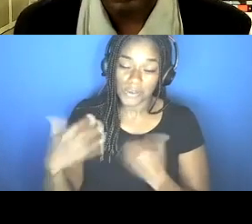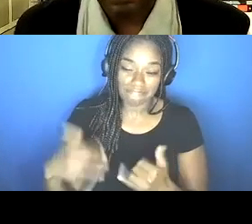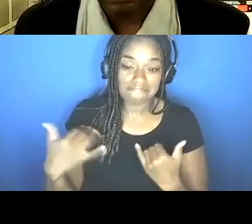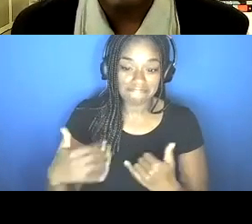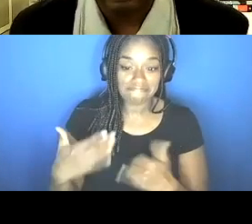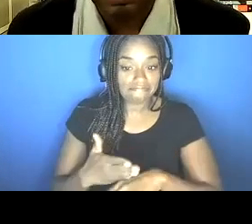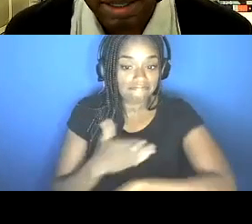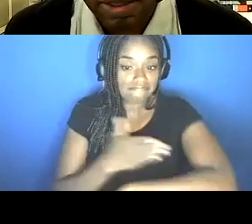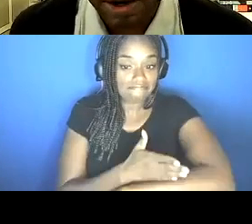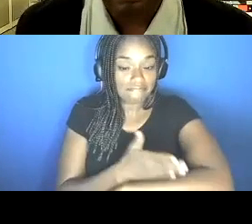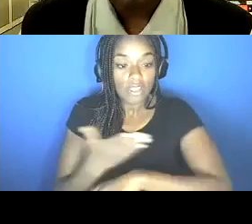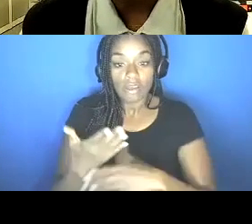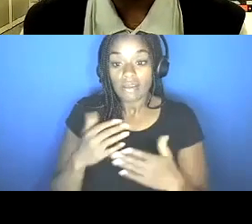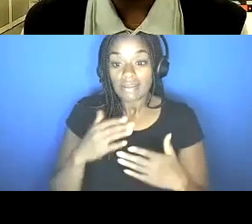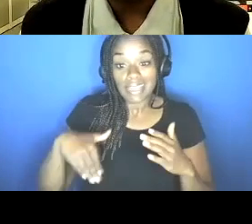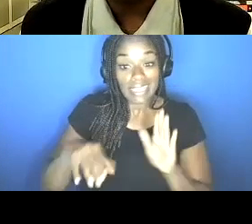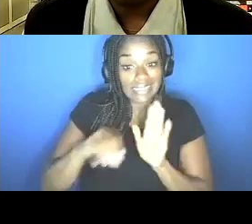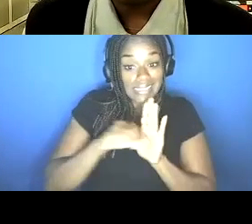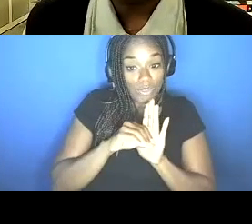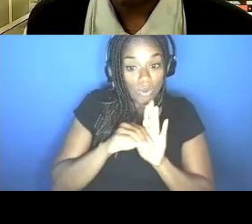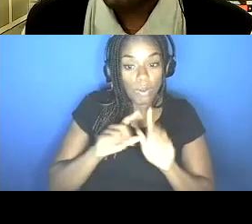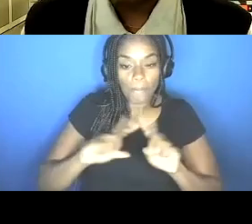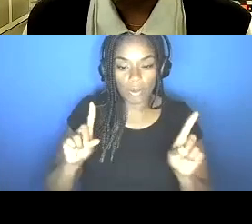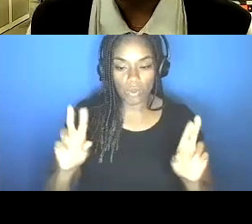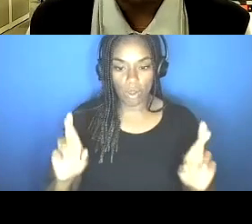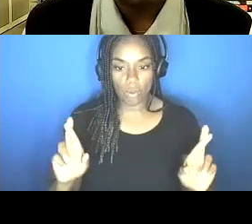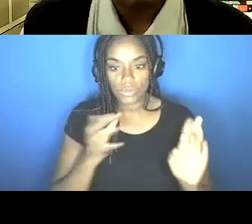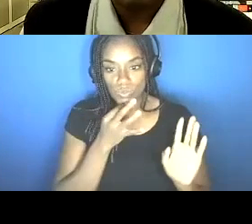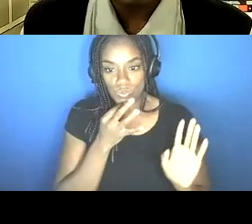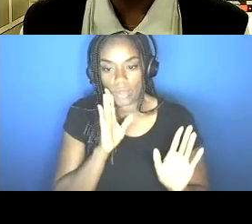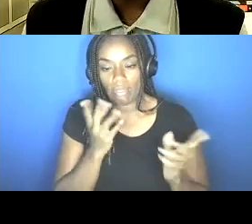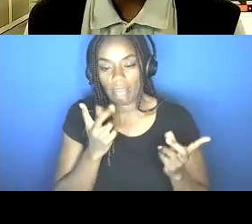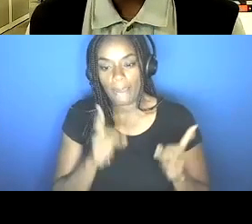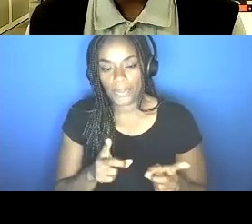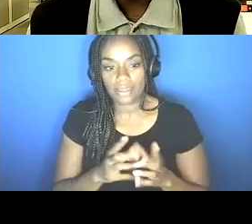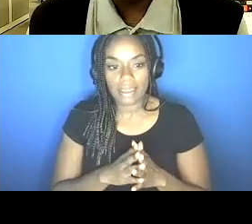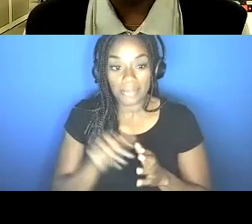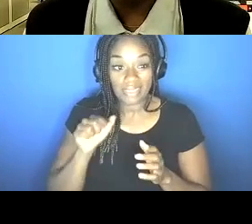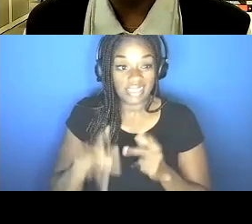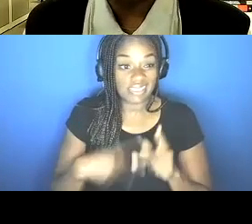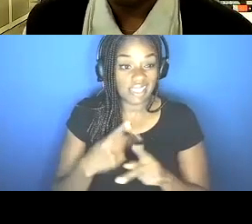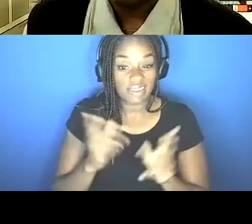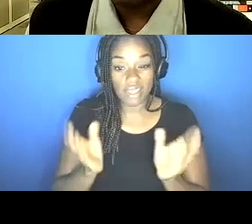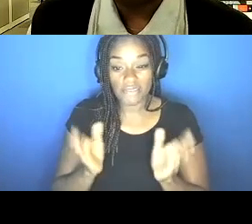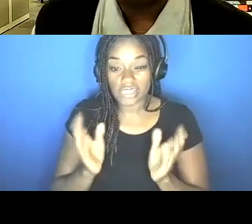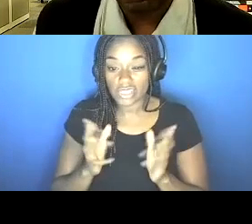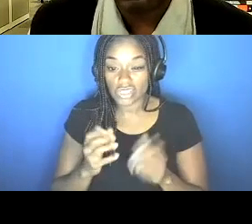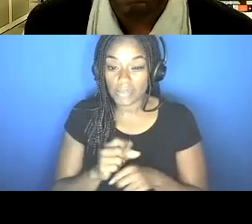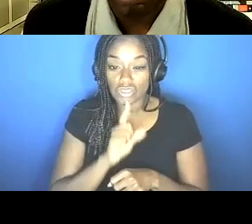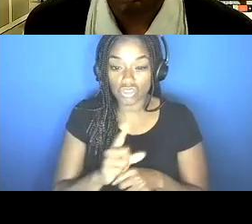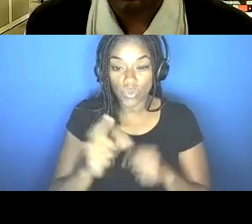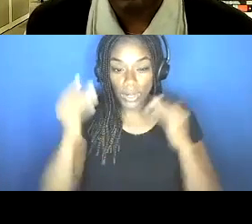not at zero. We hope to get there, um, soon. Um, but, you know, uh, conversations like this, raising awareness and, uh,